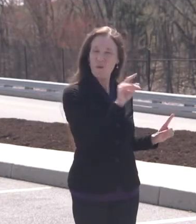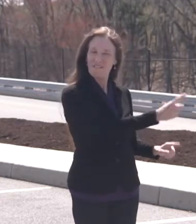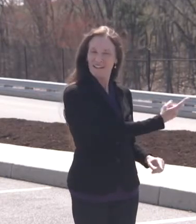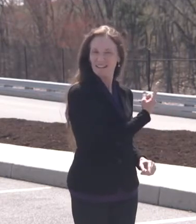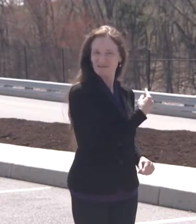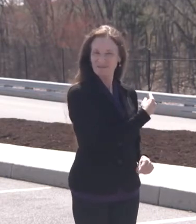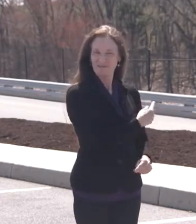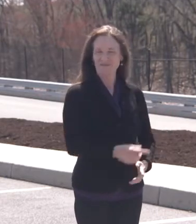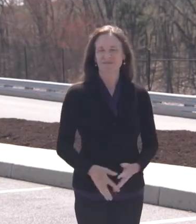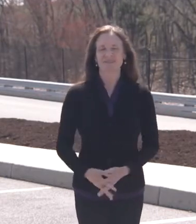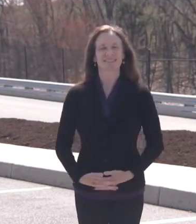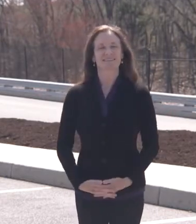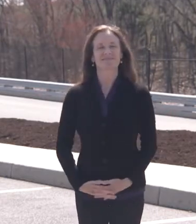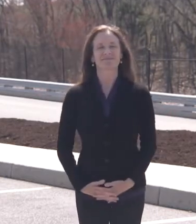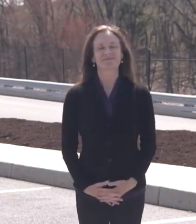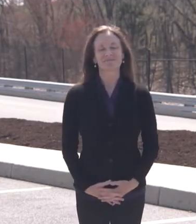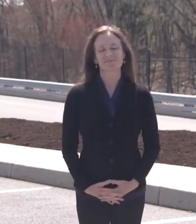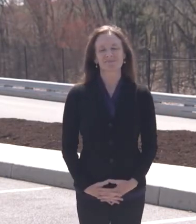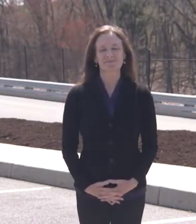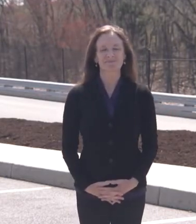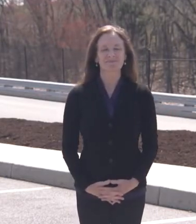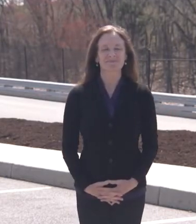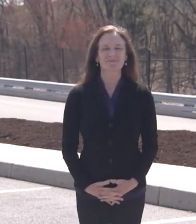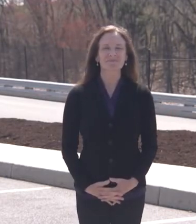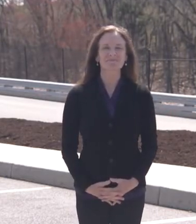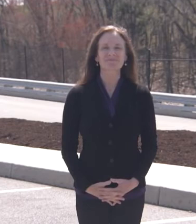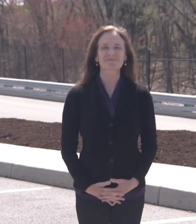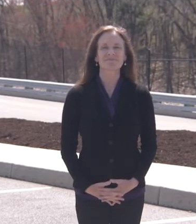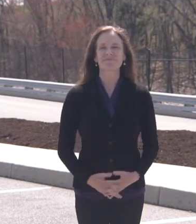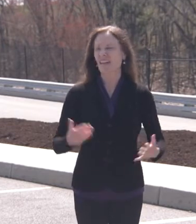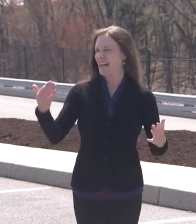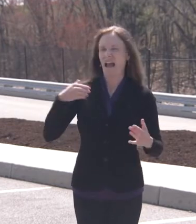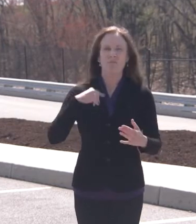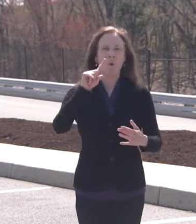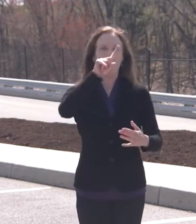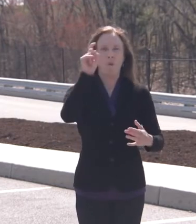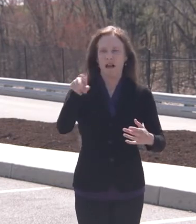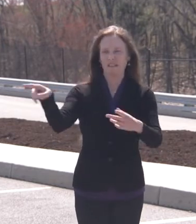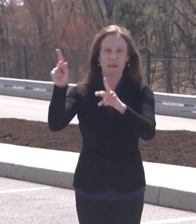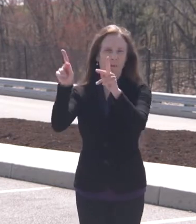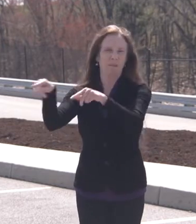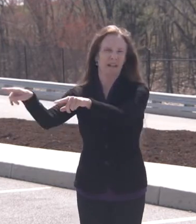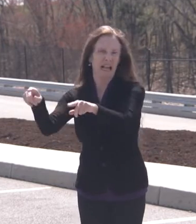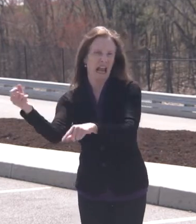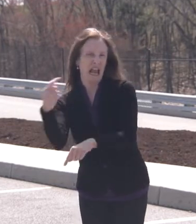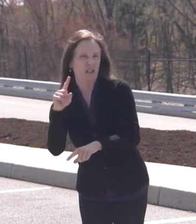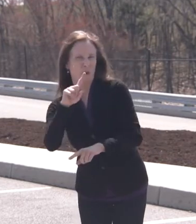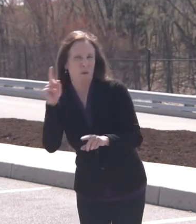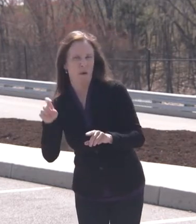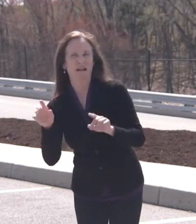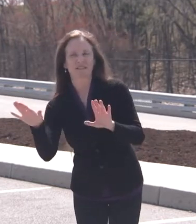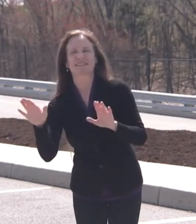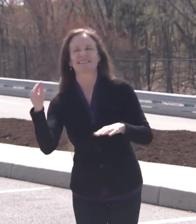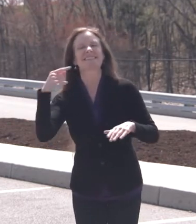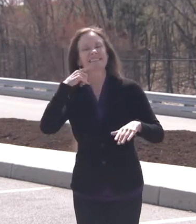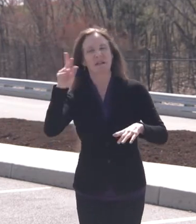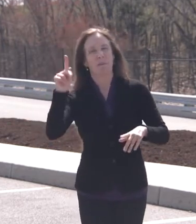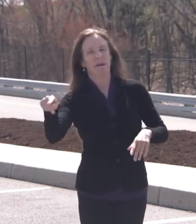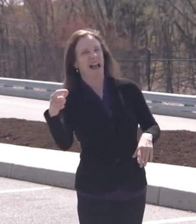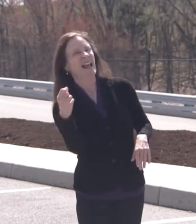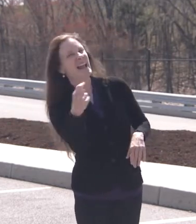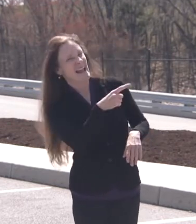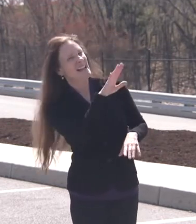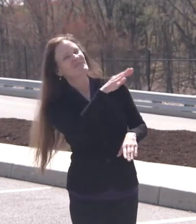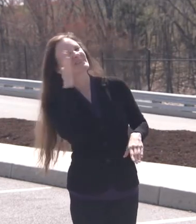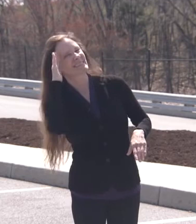Great question. Yeah, Governor, I know a lot of states have recently opened up vaccine eligibility more than Pennsylvania